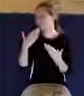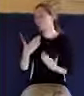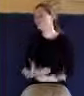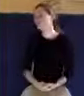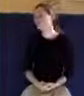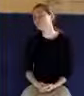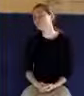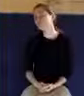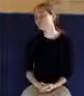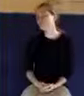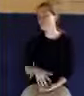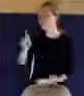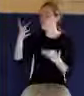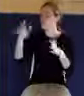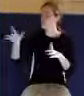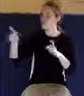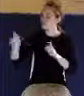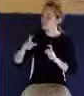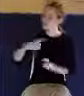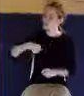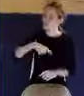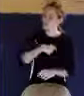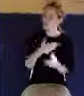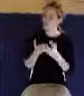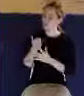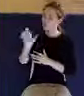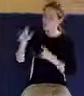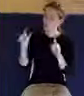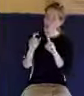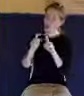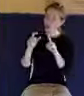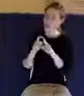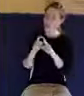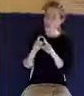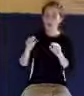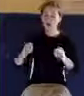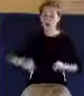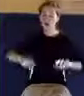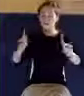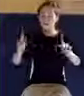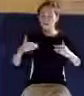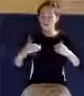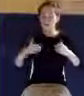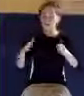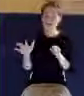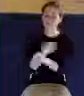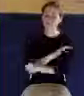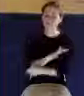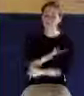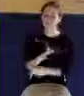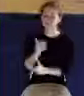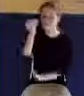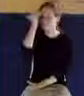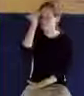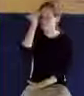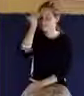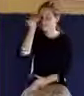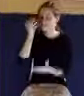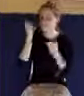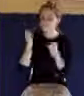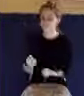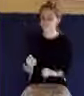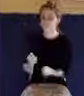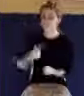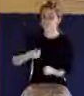and how you have given us in your Word a way that we can have absolute certainty. Lord, we are